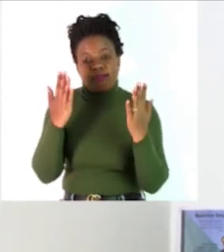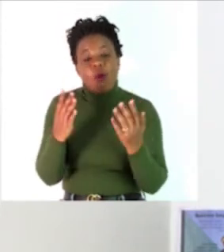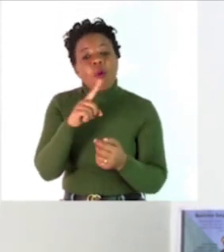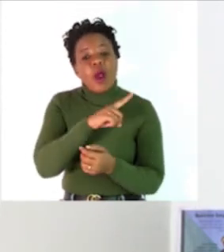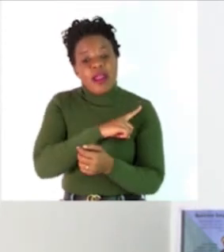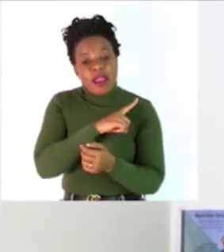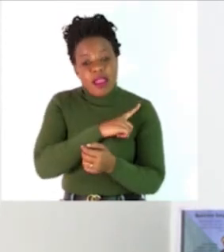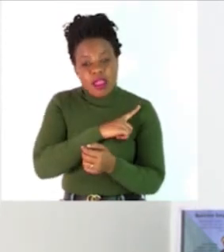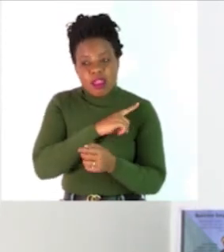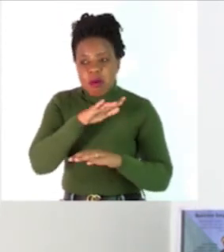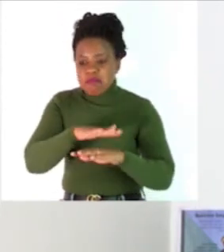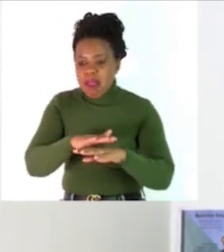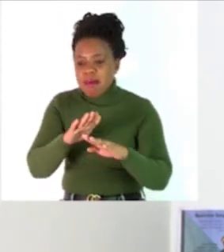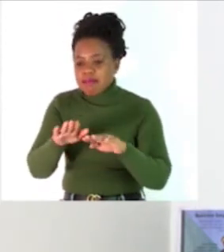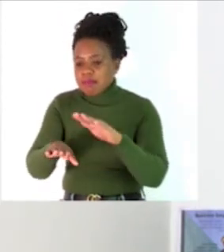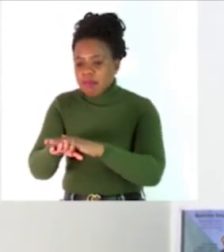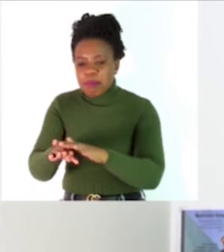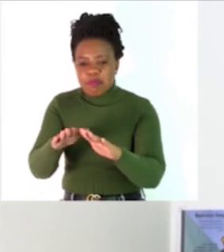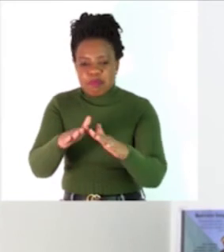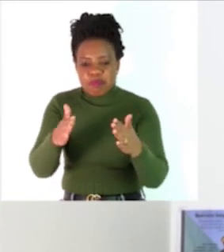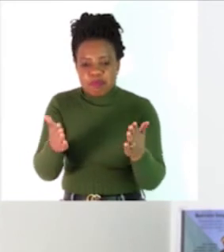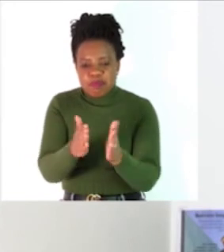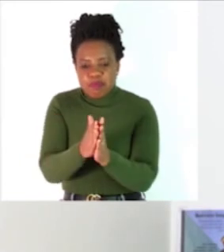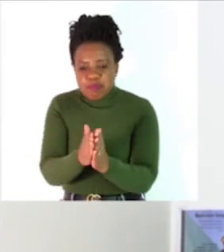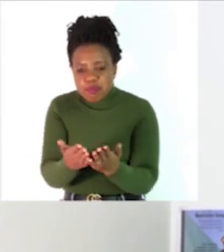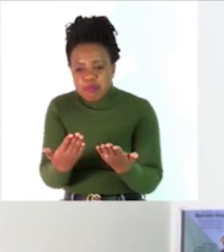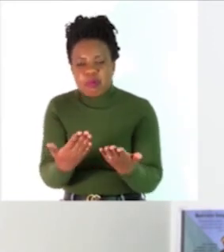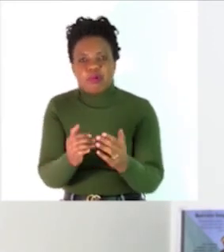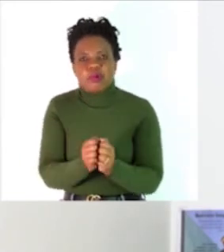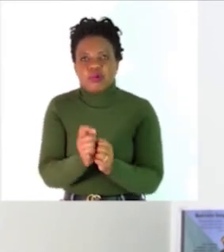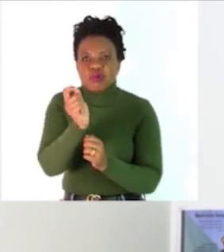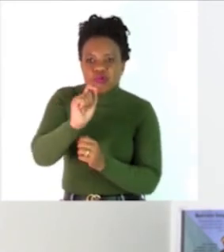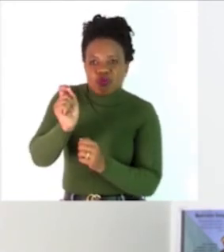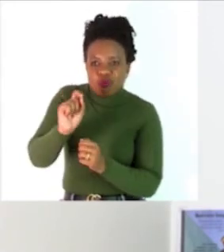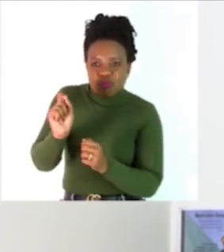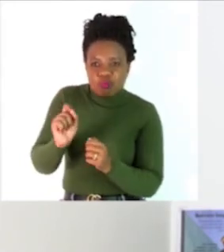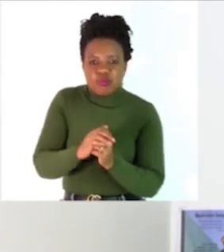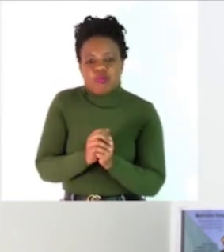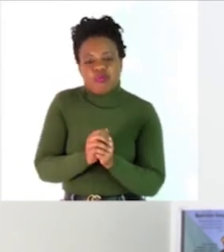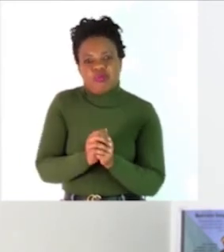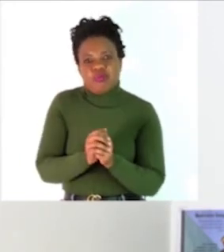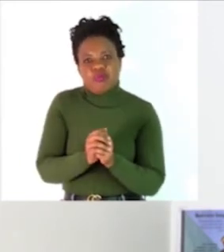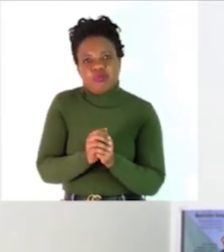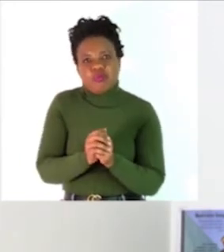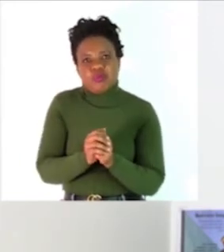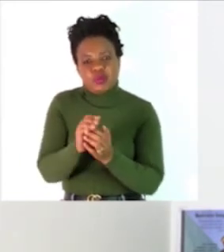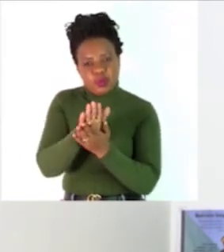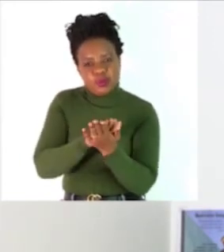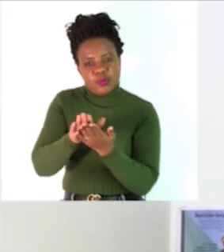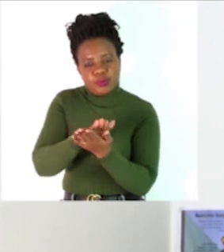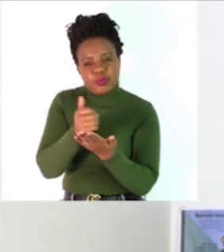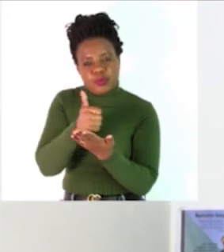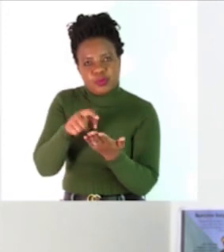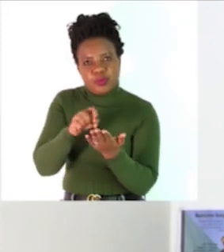Let's sanitize because we've been touching books, tables, yes, and the